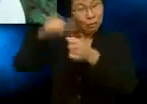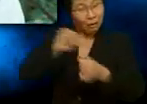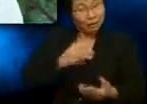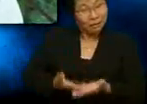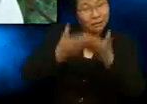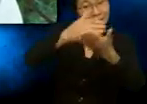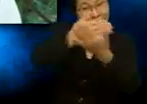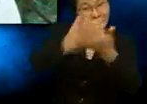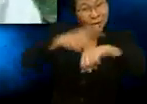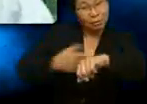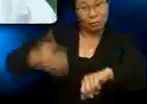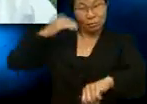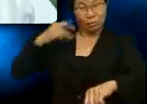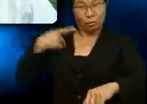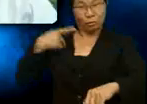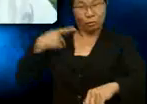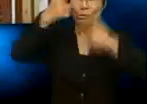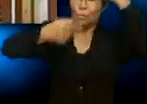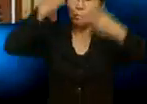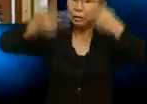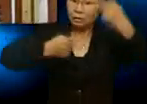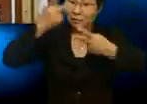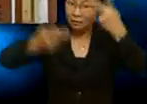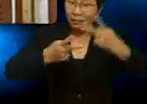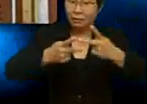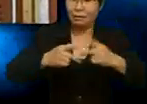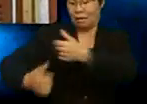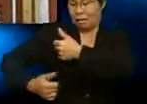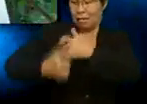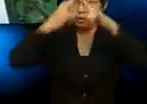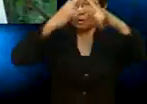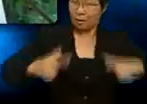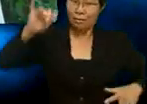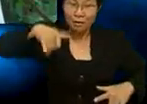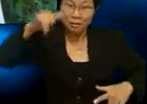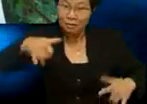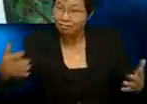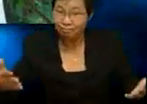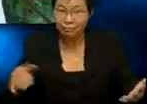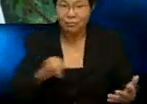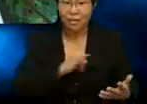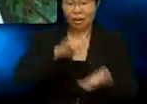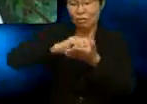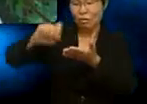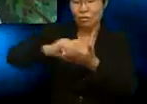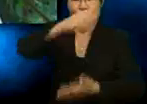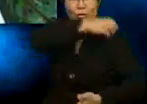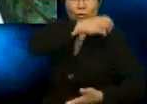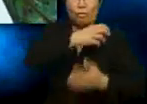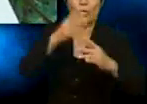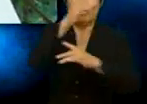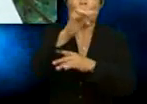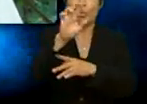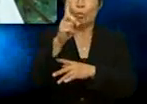that we visit an army camp? The women's ring, I mean. Yes. Yes. I wrote to the commander of Wadibun Camp in Jalan Ulu Kelang